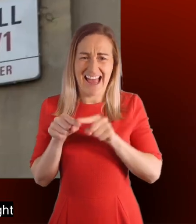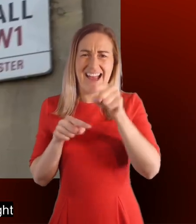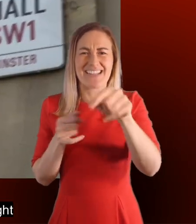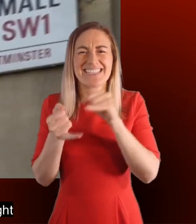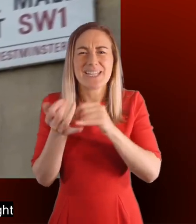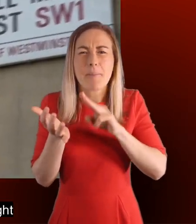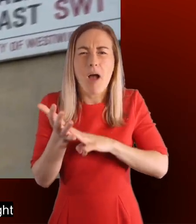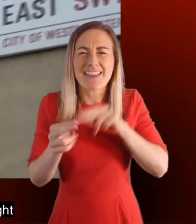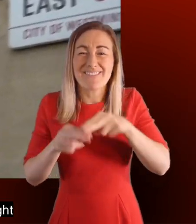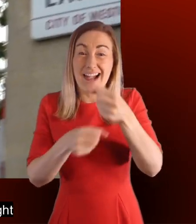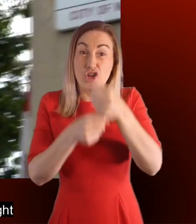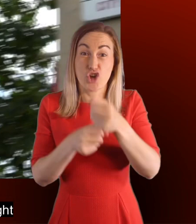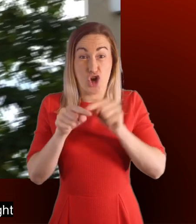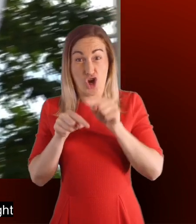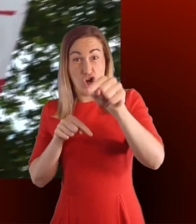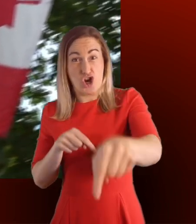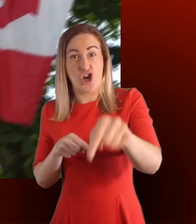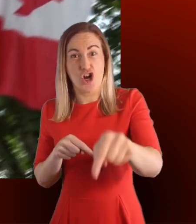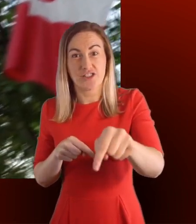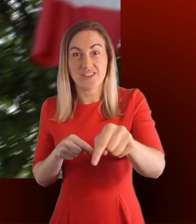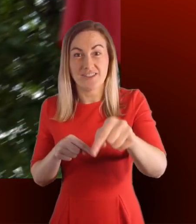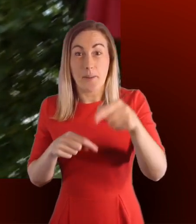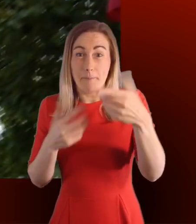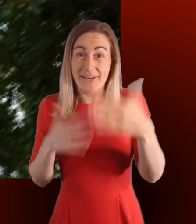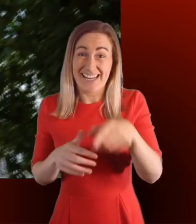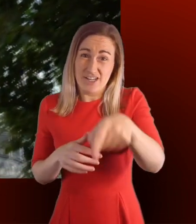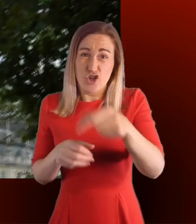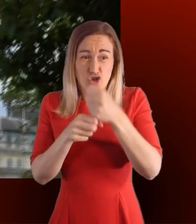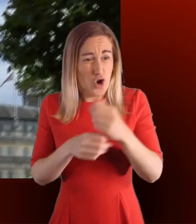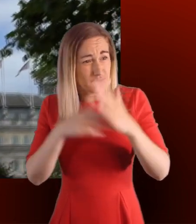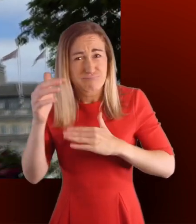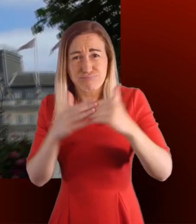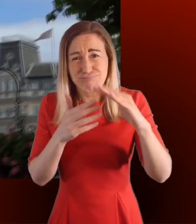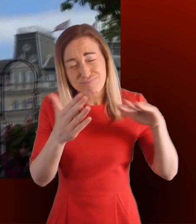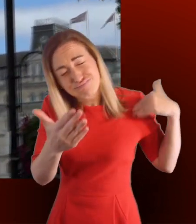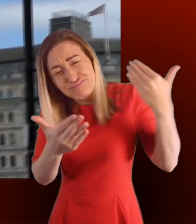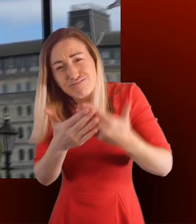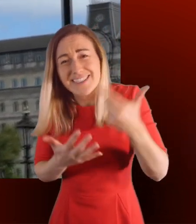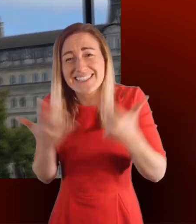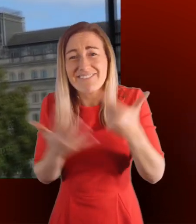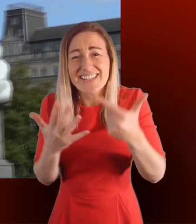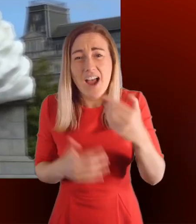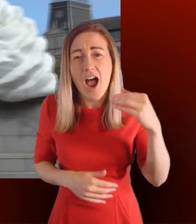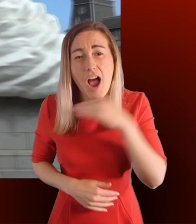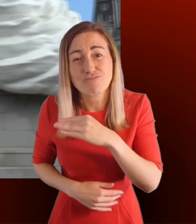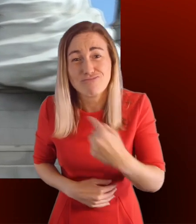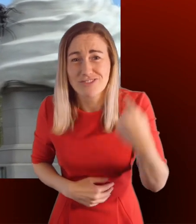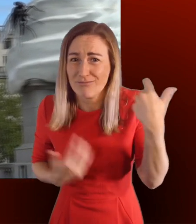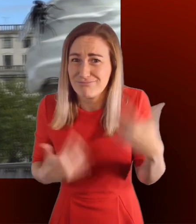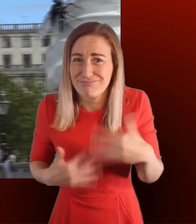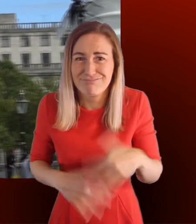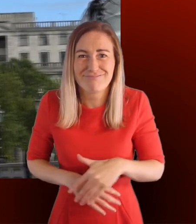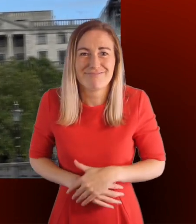building is St. Martin in the Fields Church right across the square. A church has existed on this site since the 1700s.